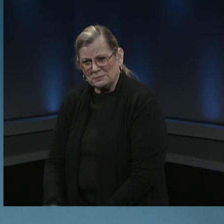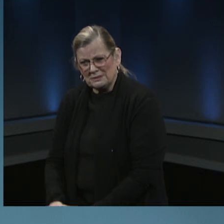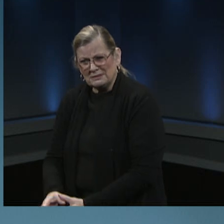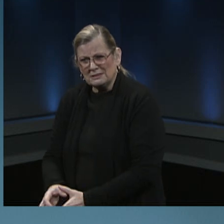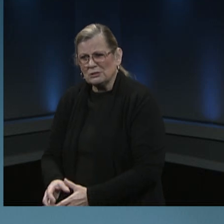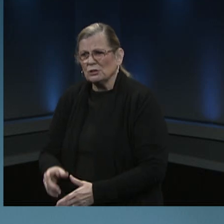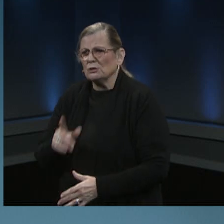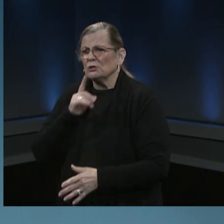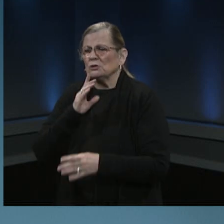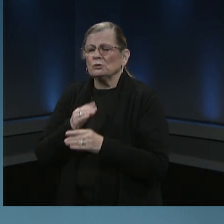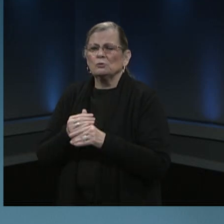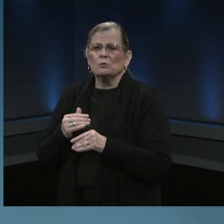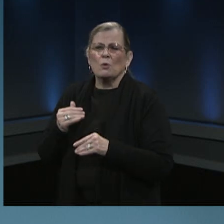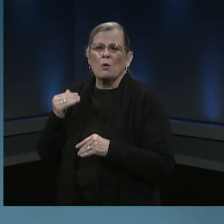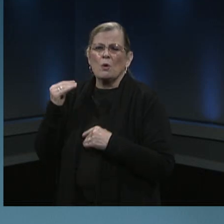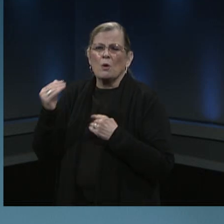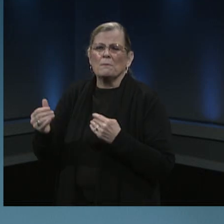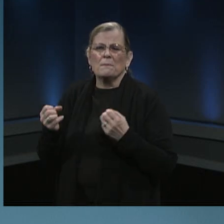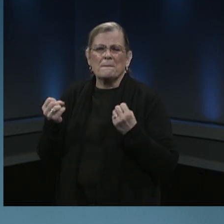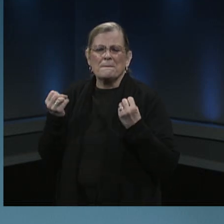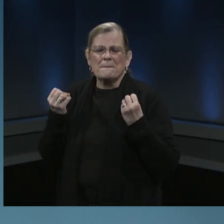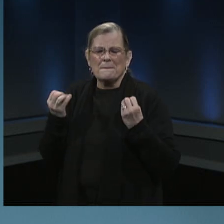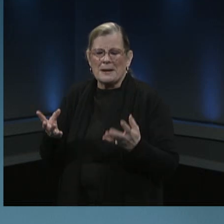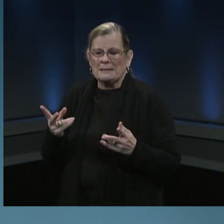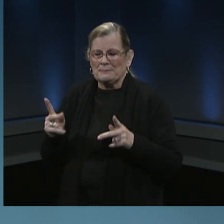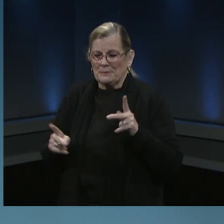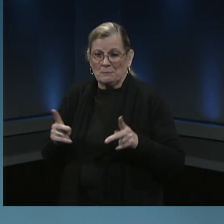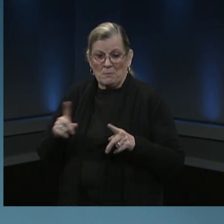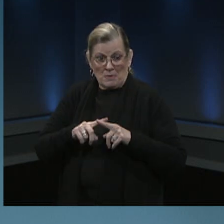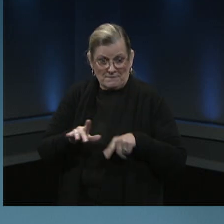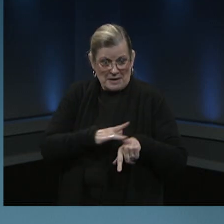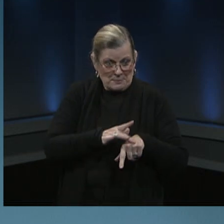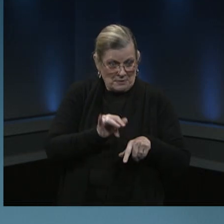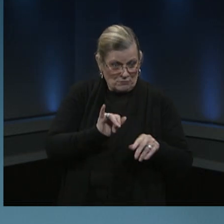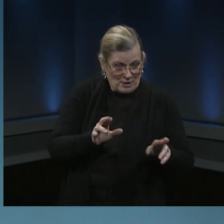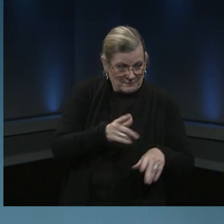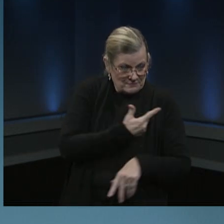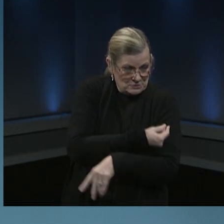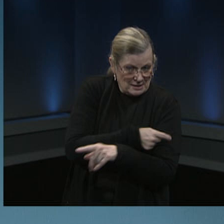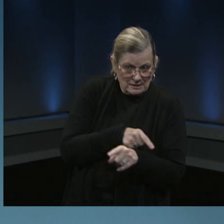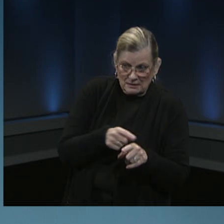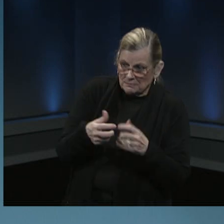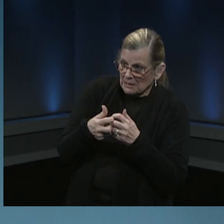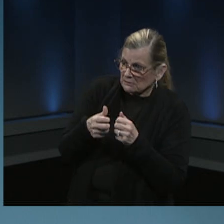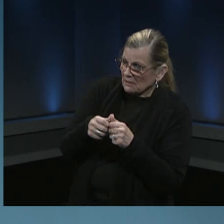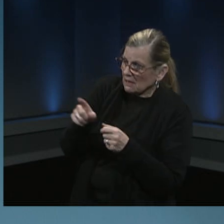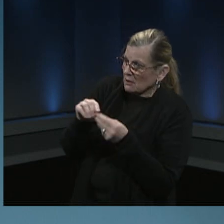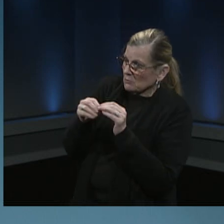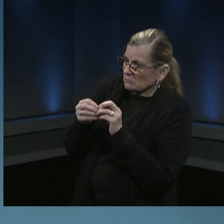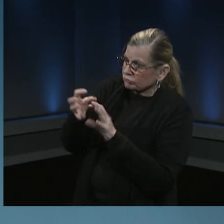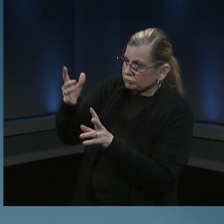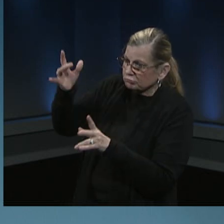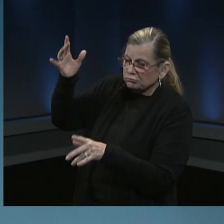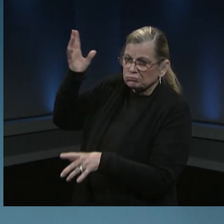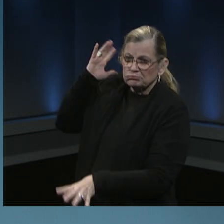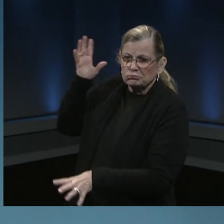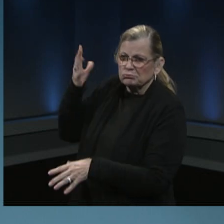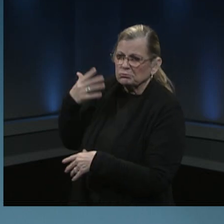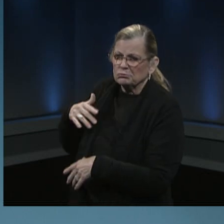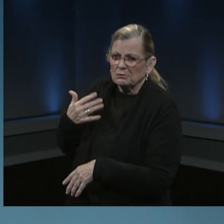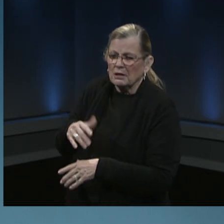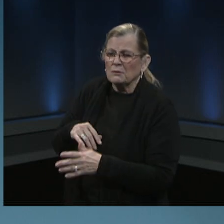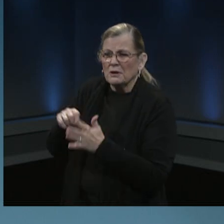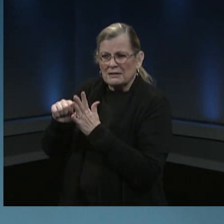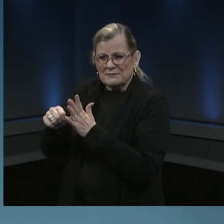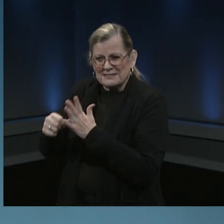available for supply so i want to kind of pick up on what you had said already which is that people need to be patient